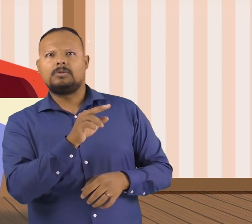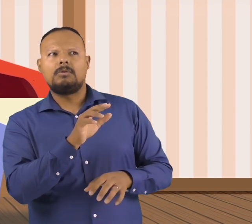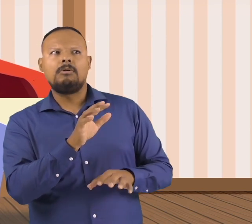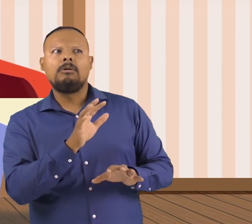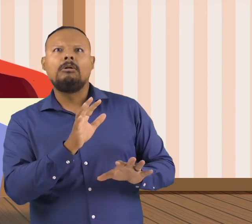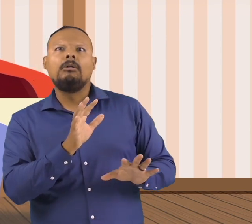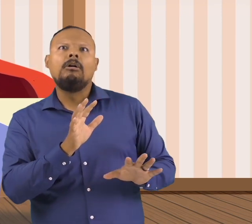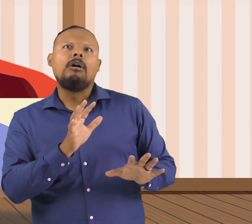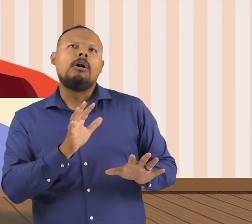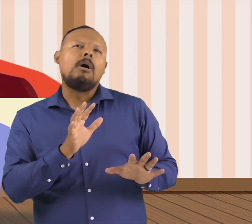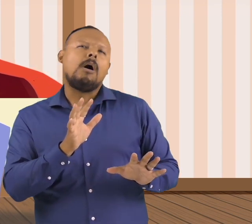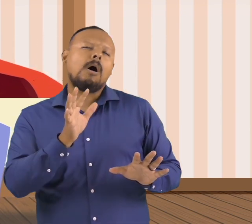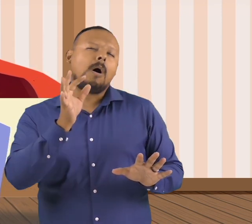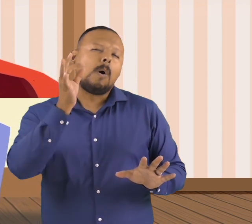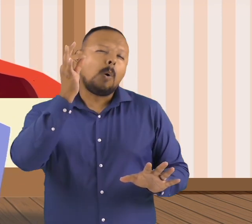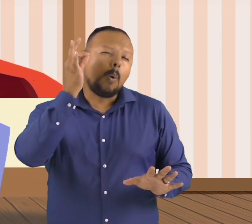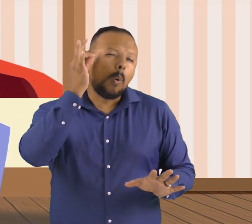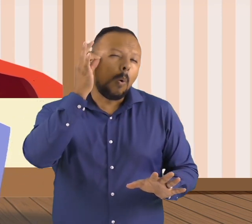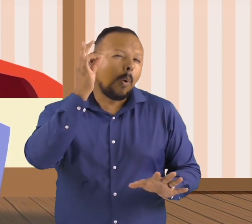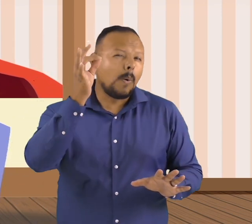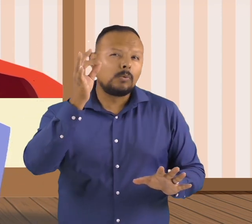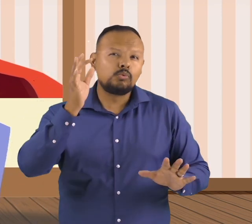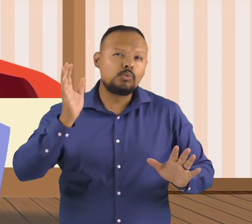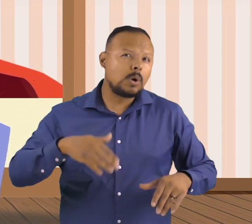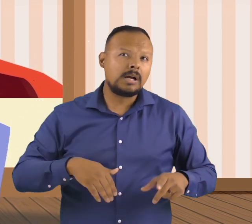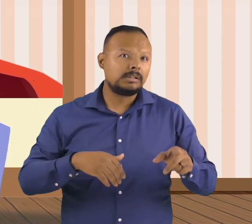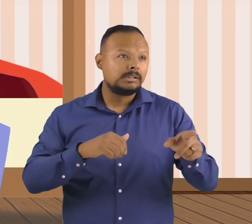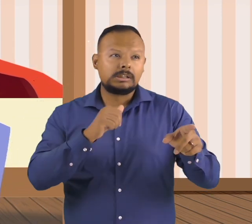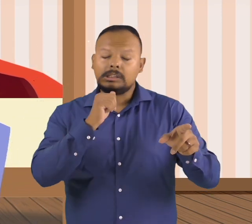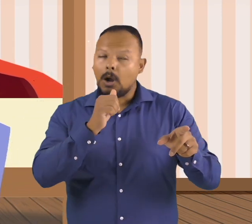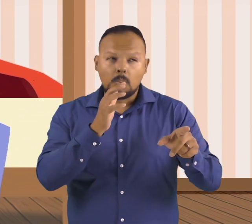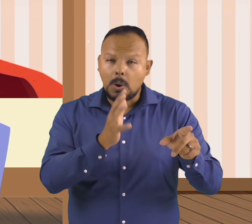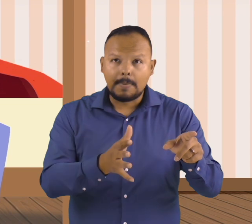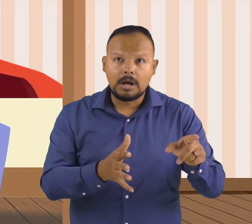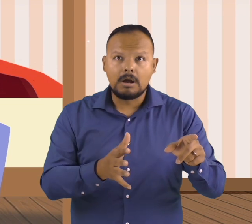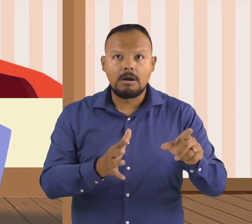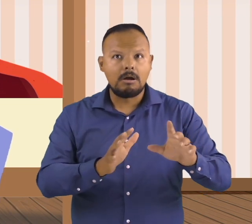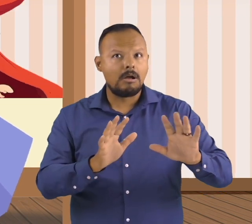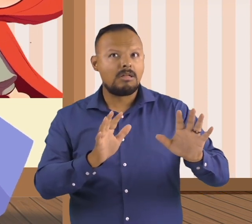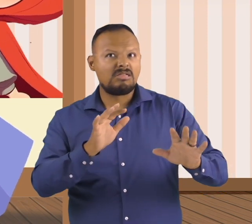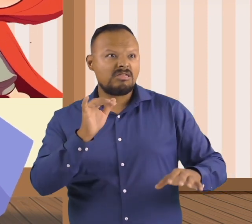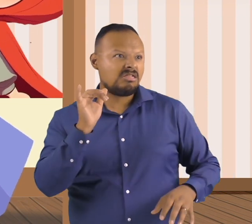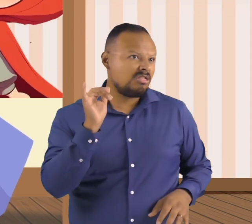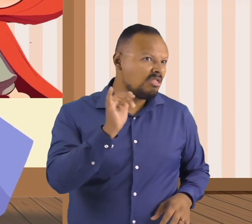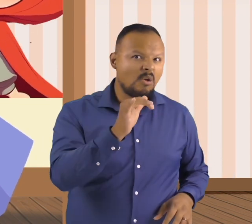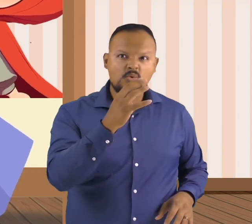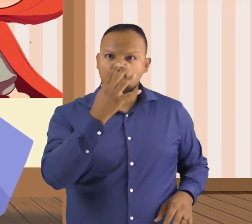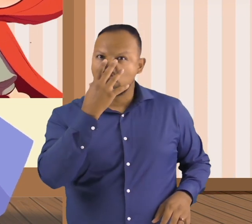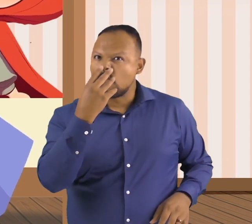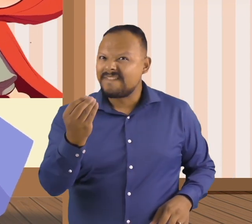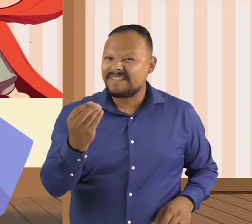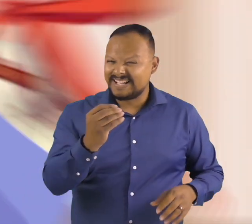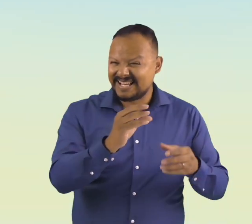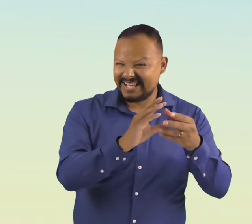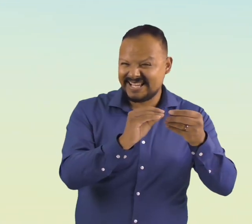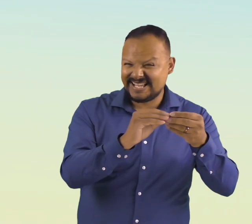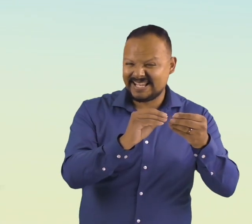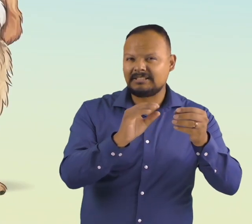too late, Little Red Riding Hood realized it was not her grandmother, but a wolf.